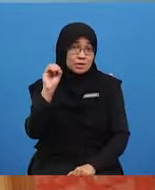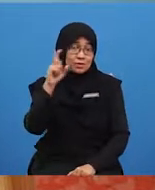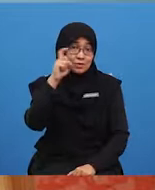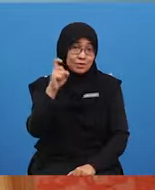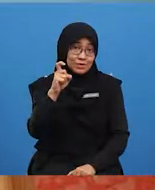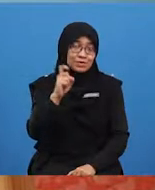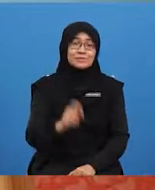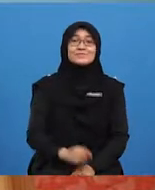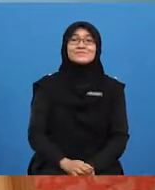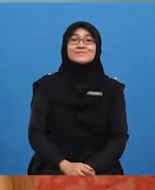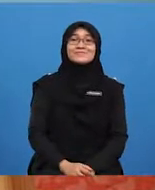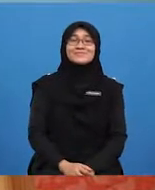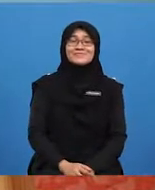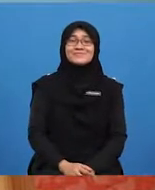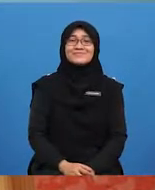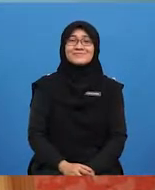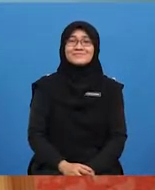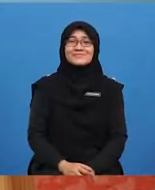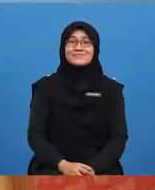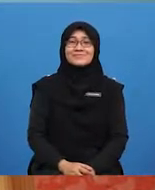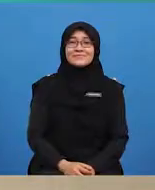As expected of my lovely pupils.